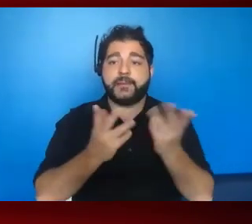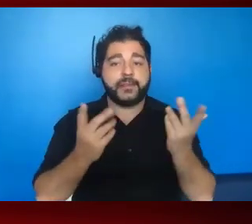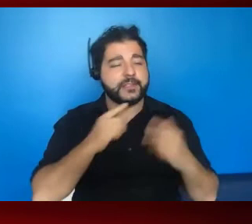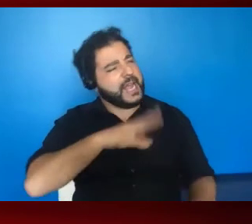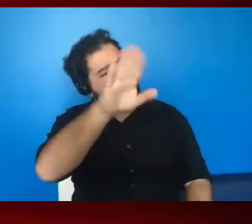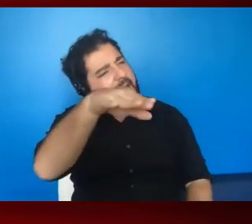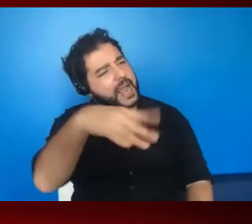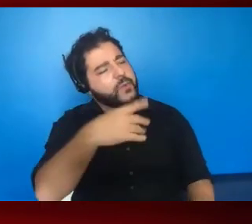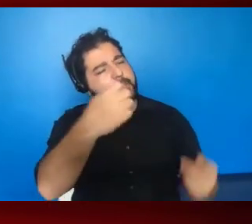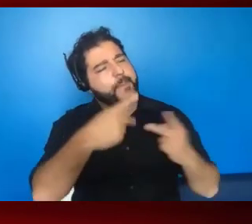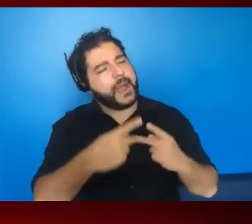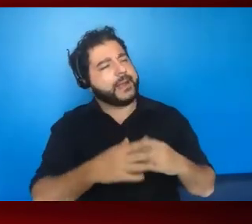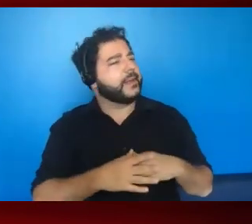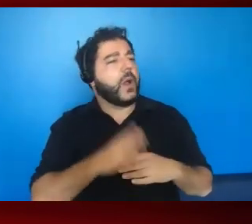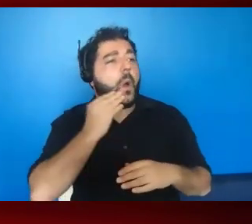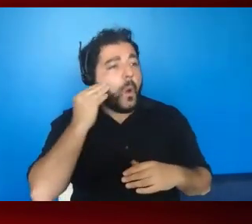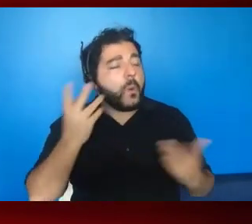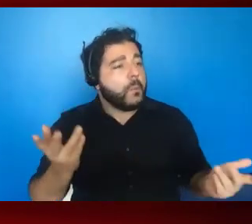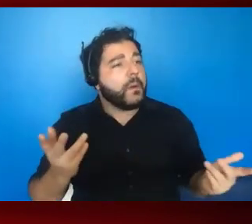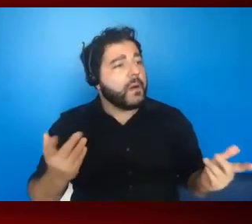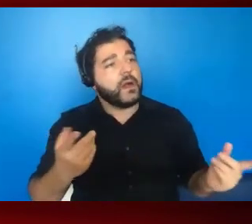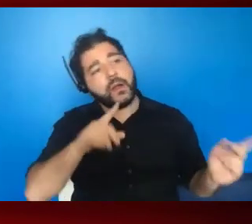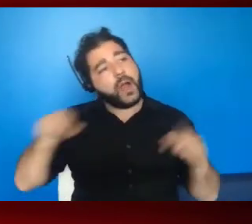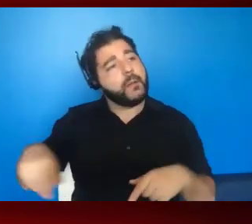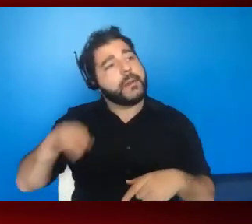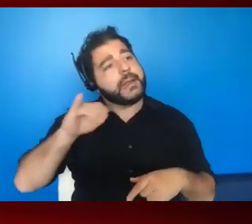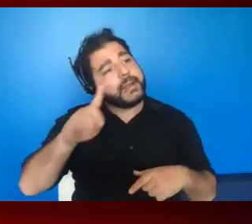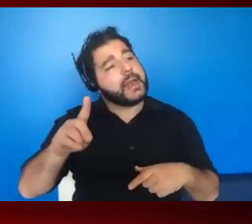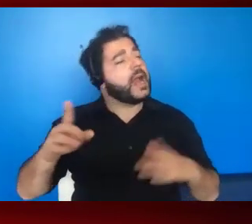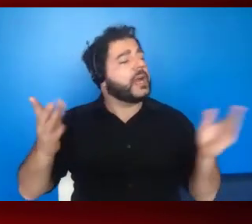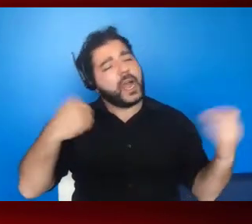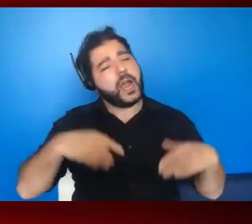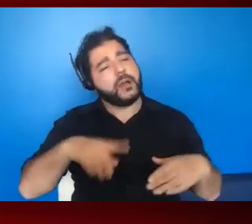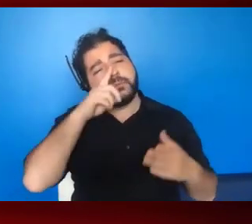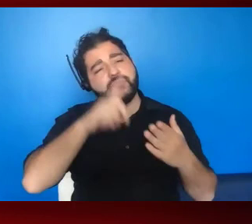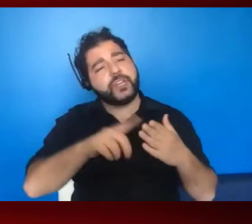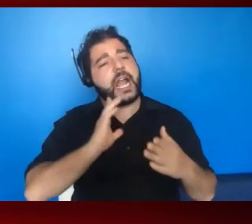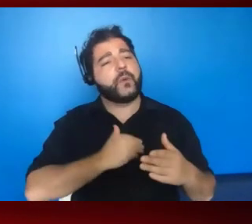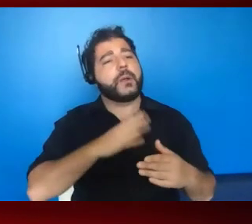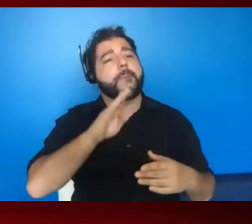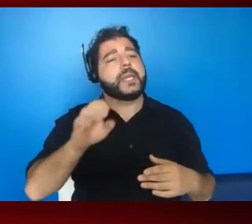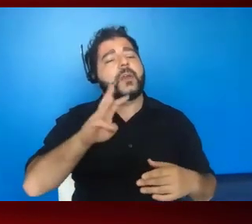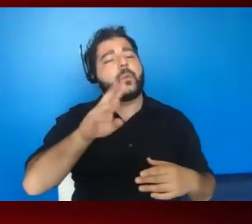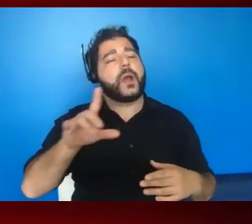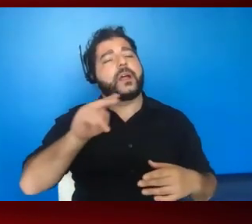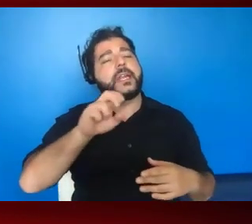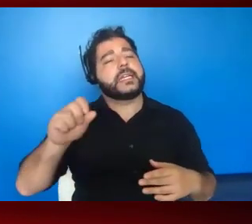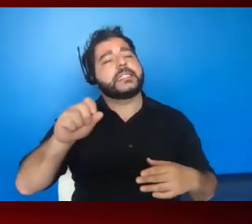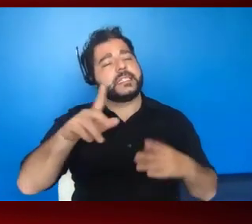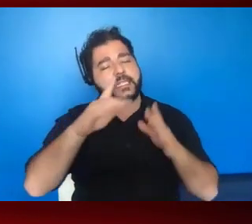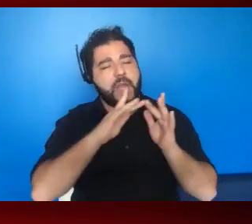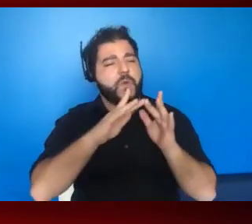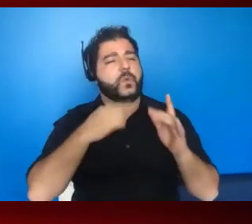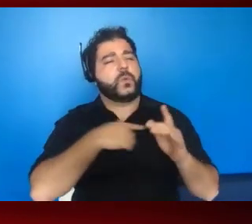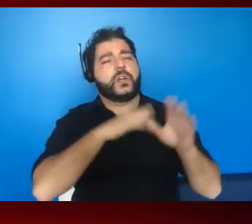hey, when you're back in, you know, you're back home, you know, in Indiana, come check out the BU Wellness Network and the great work that we're doing in the